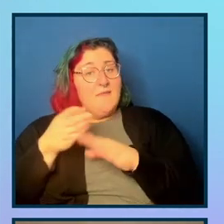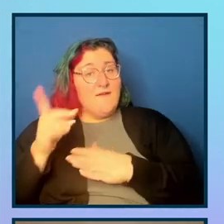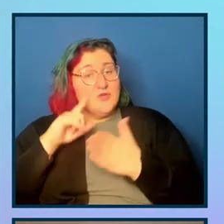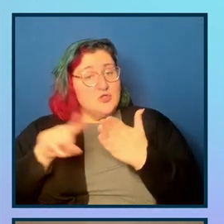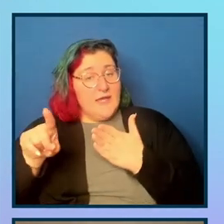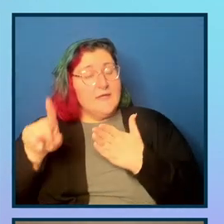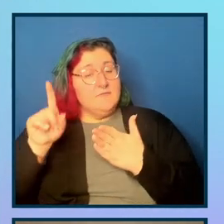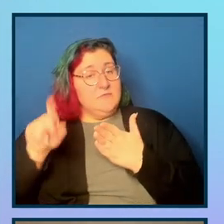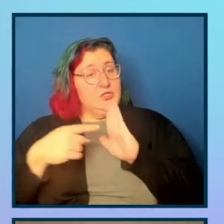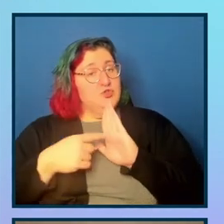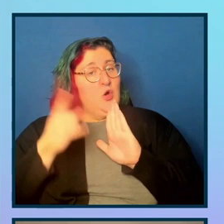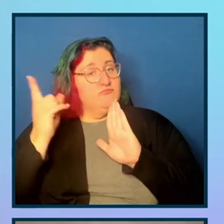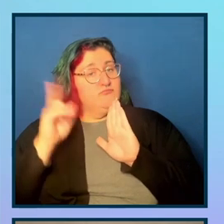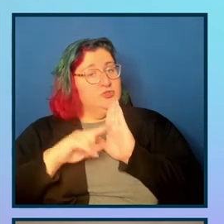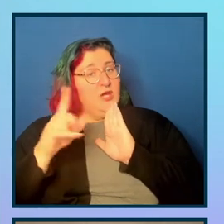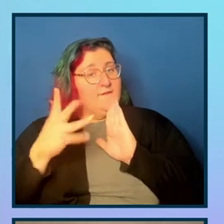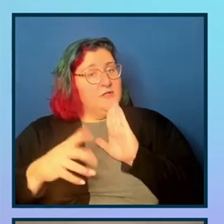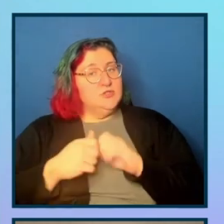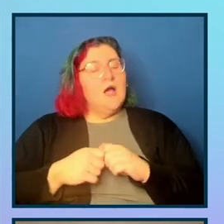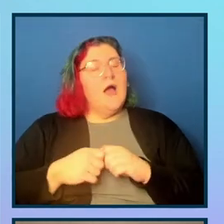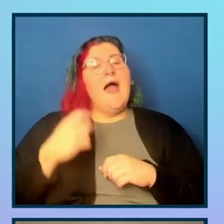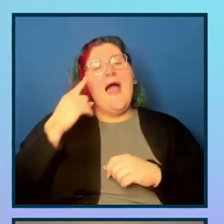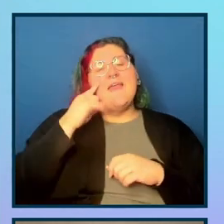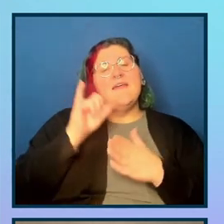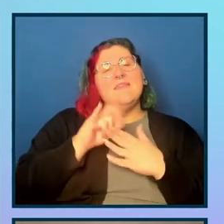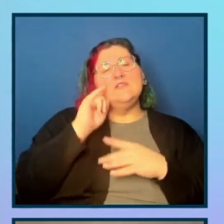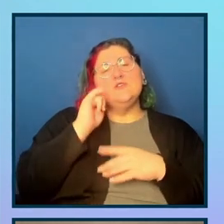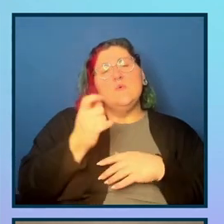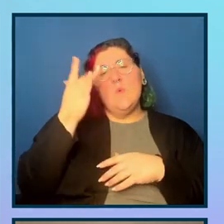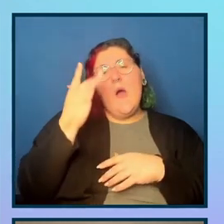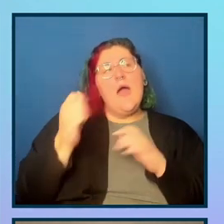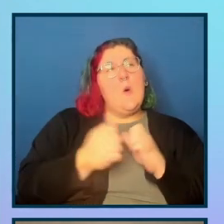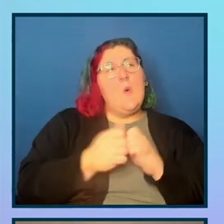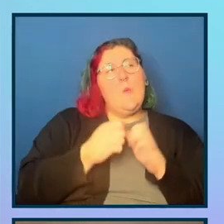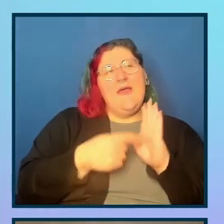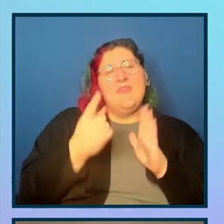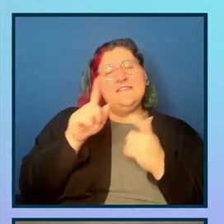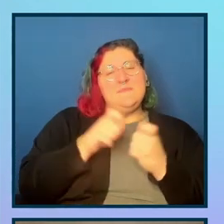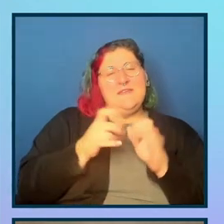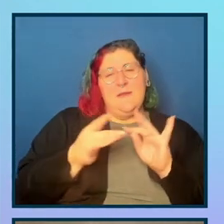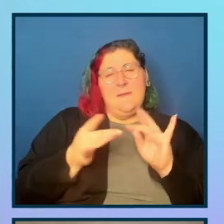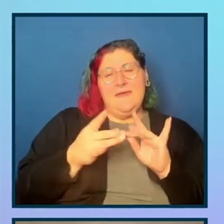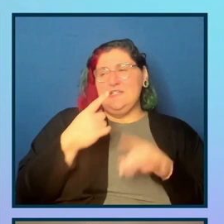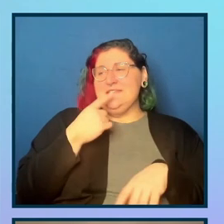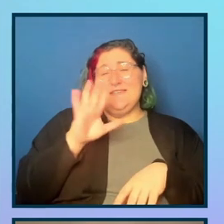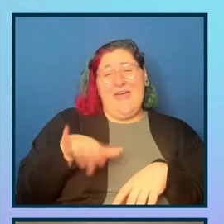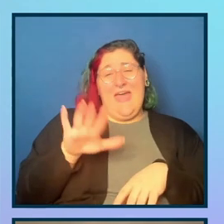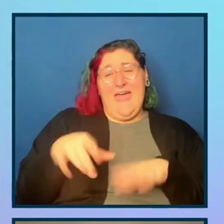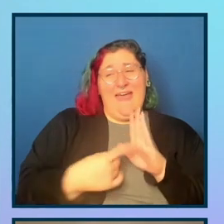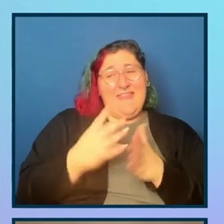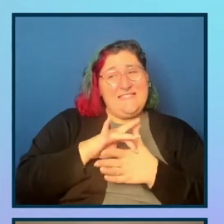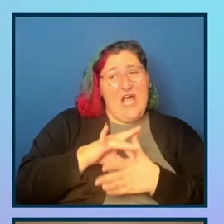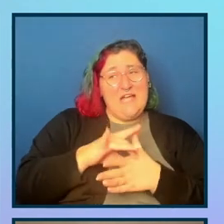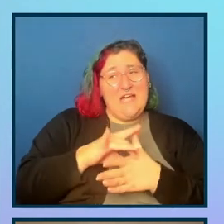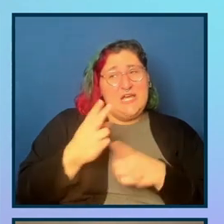this is really cool because this, this specific message, it actually detected that, Hey, this, this content is using a custom checkbox, not a native checkbox.